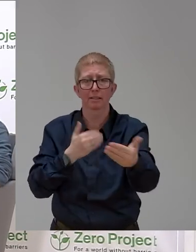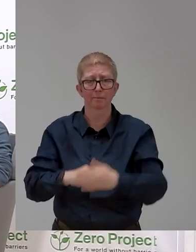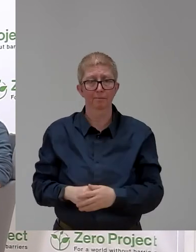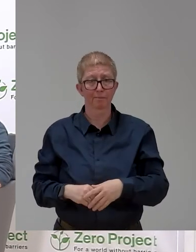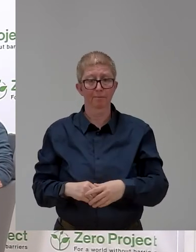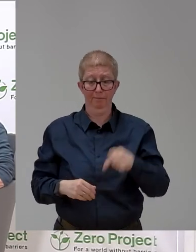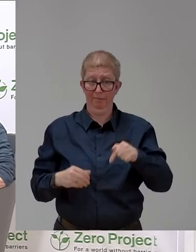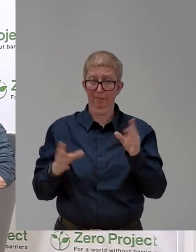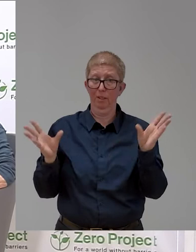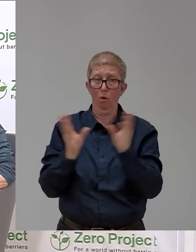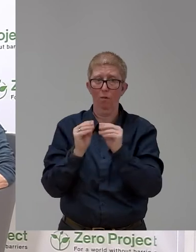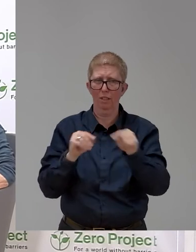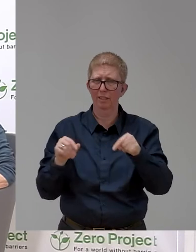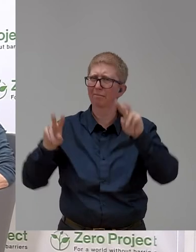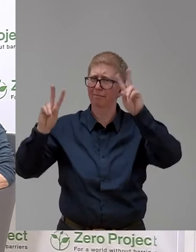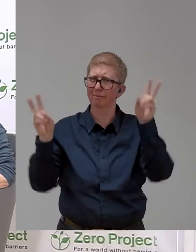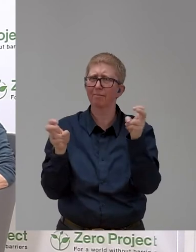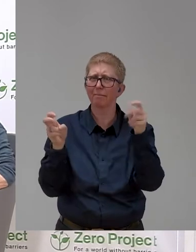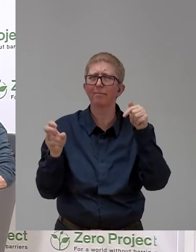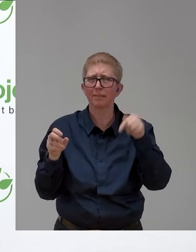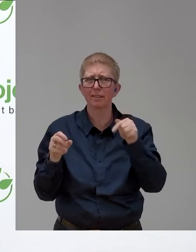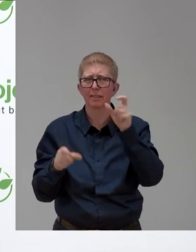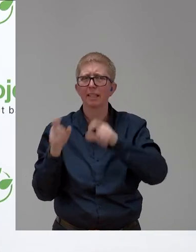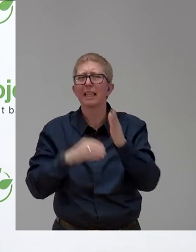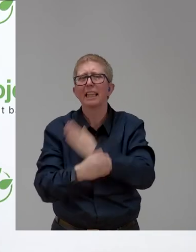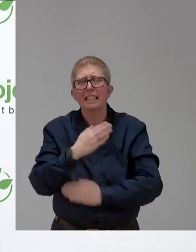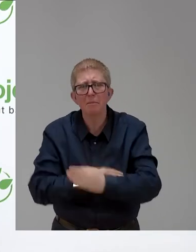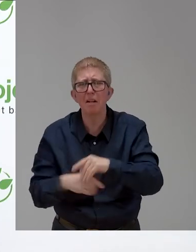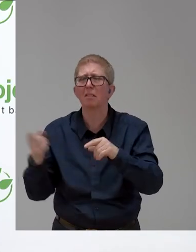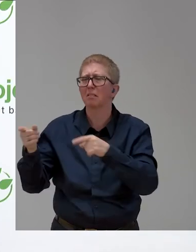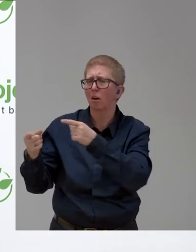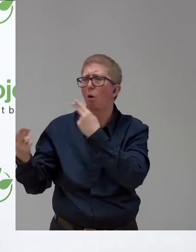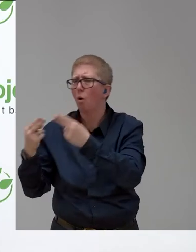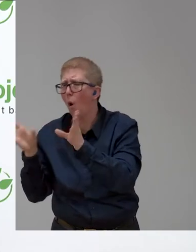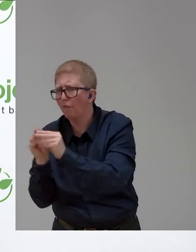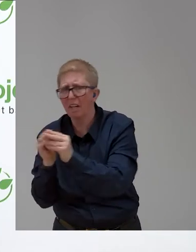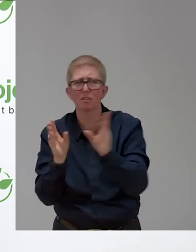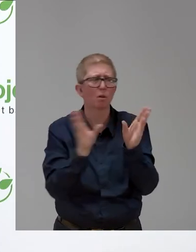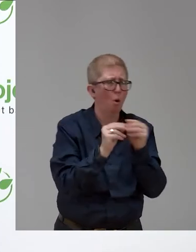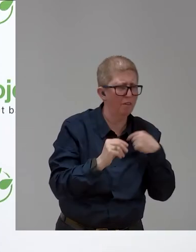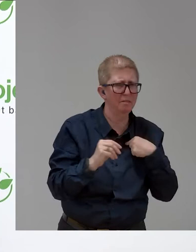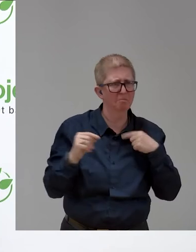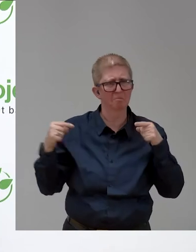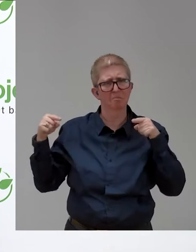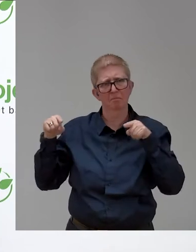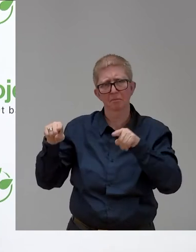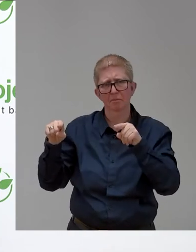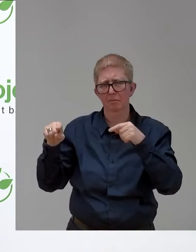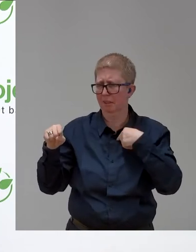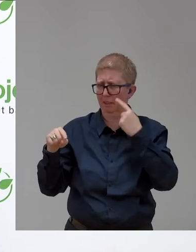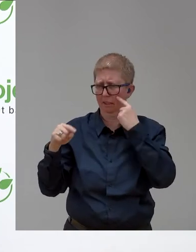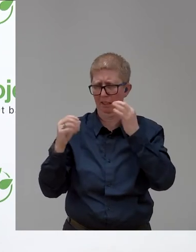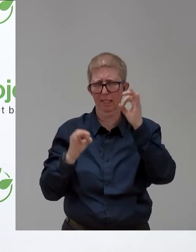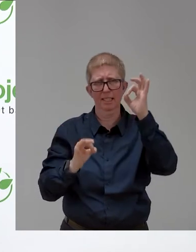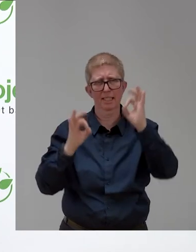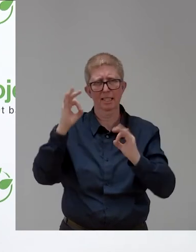go to different conferences. And I'm always scared if I see the statistics with the gap between employment figures